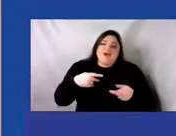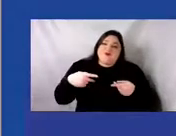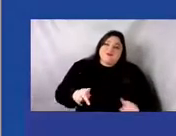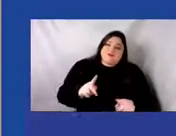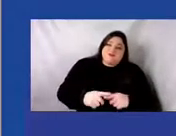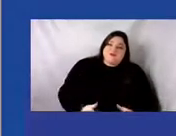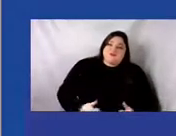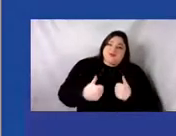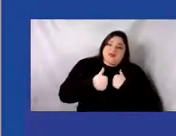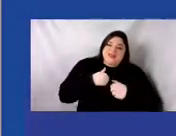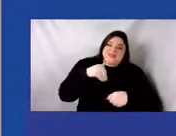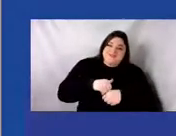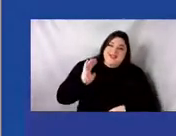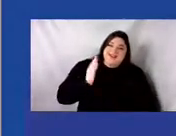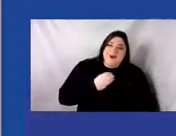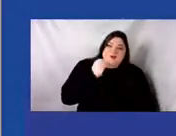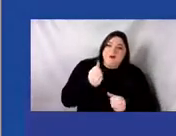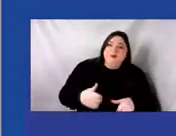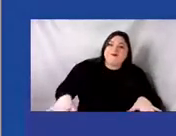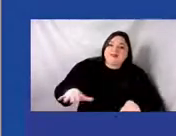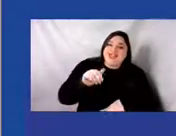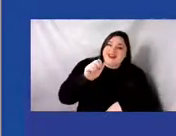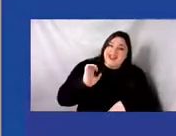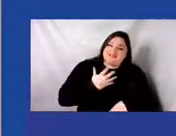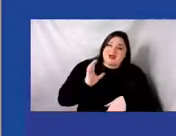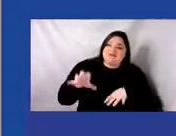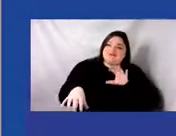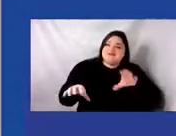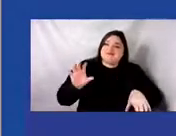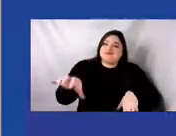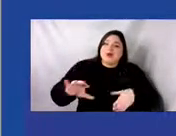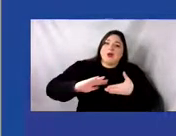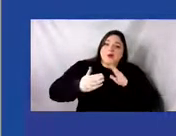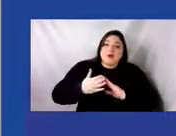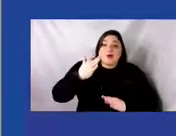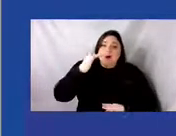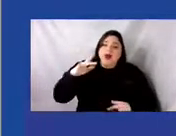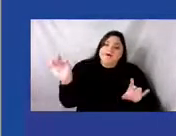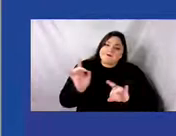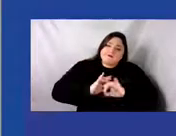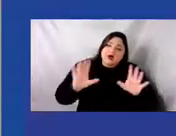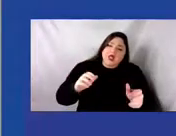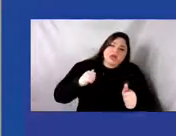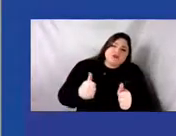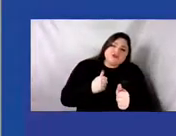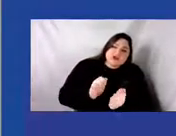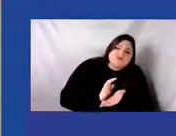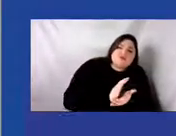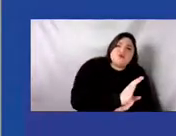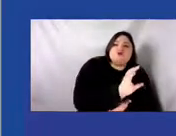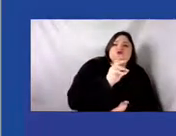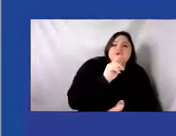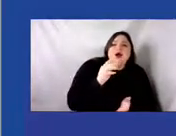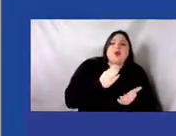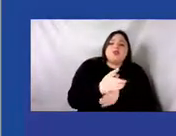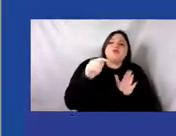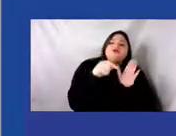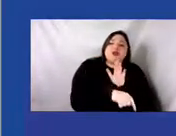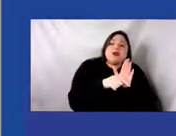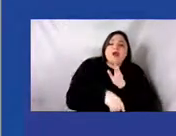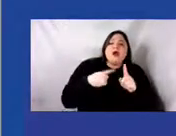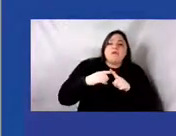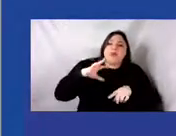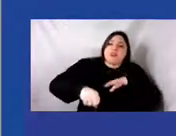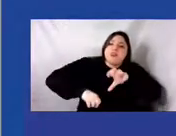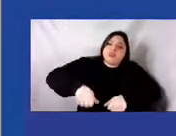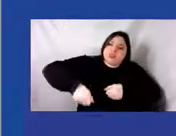homelands as communities, as we were violently chased out due to genocidal and colonial practices at the